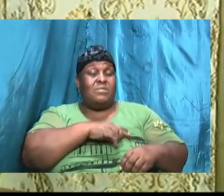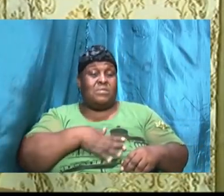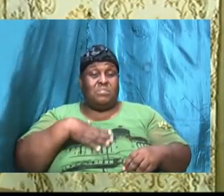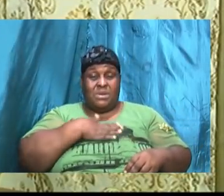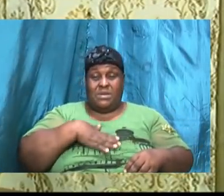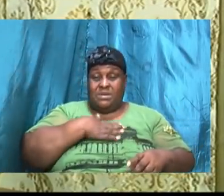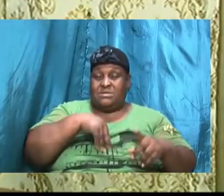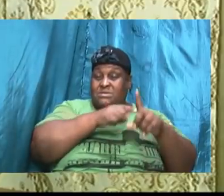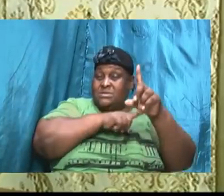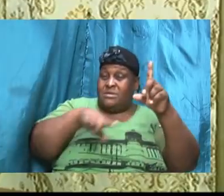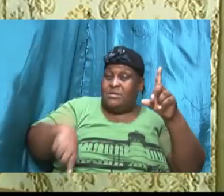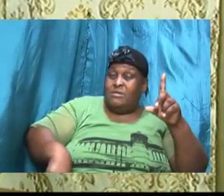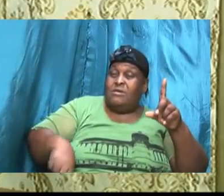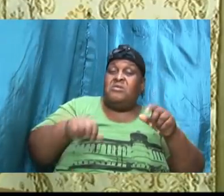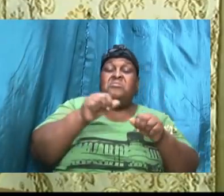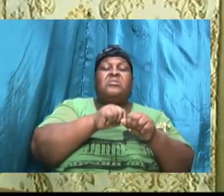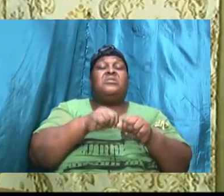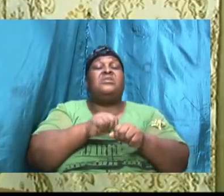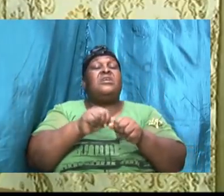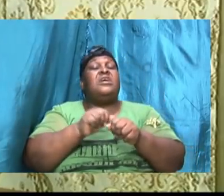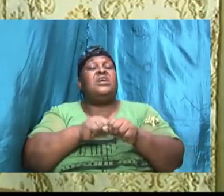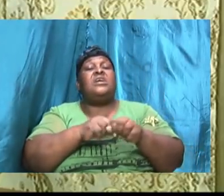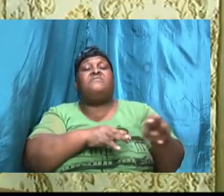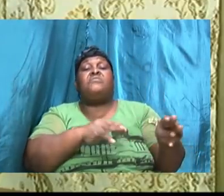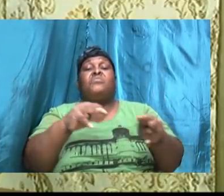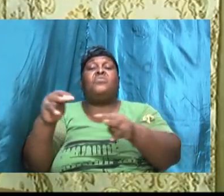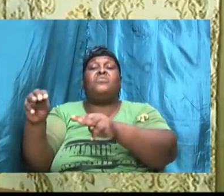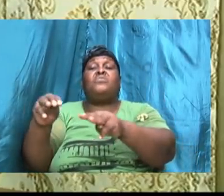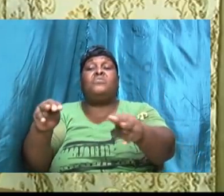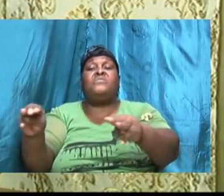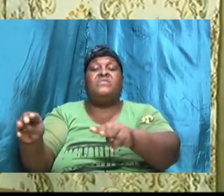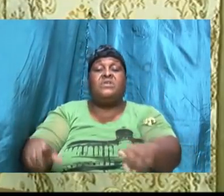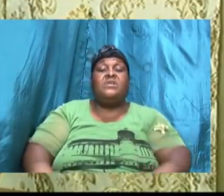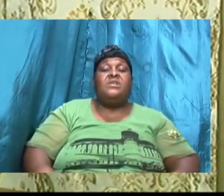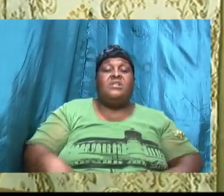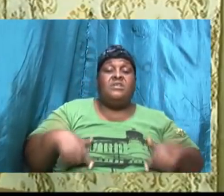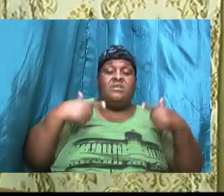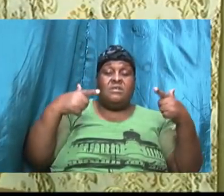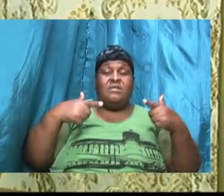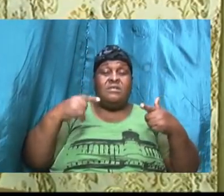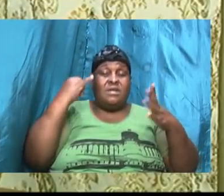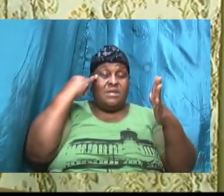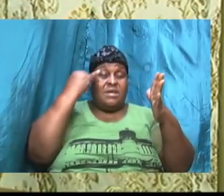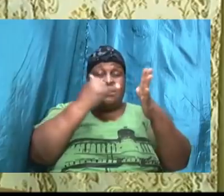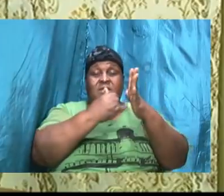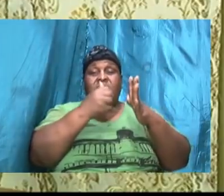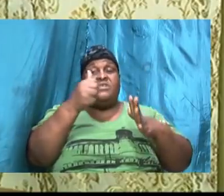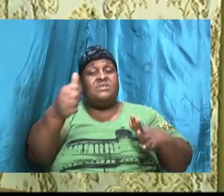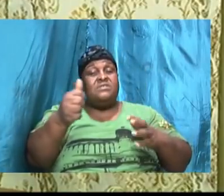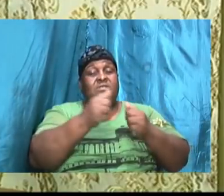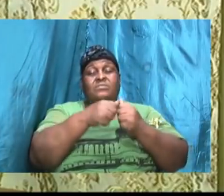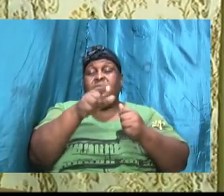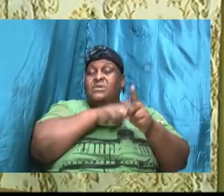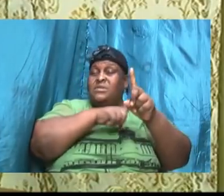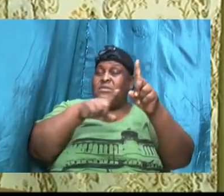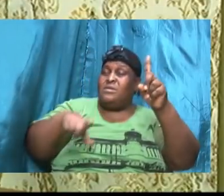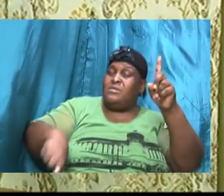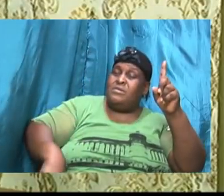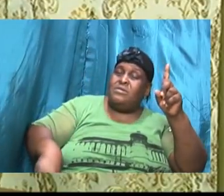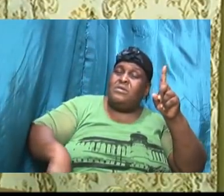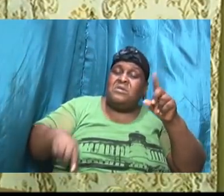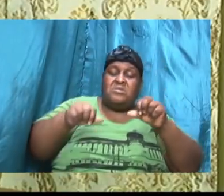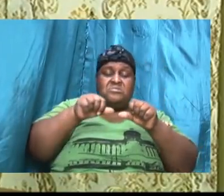with our every move and if we are going to identify ourselves with the Lord and